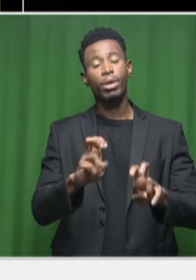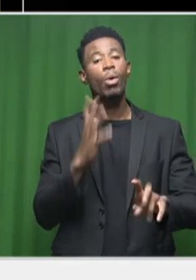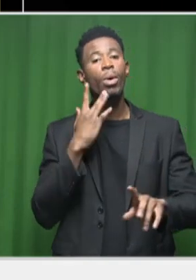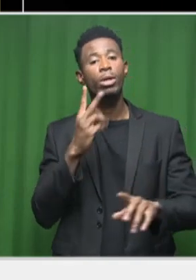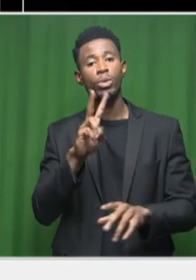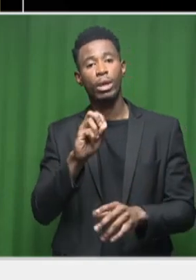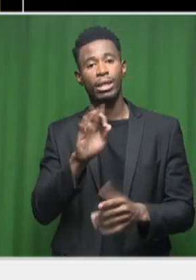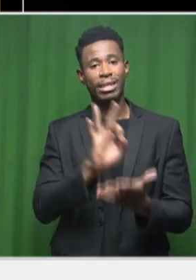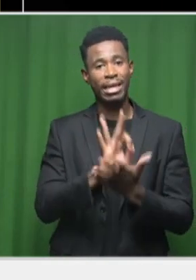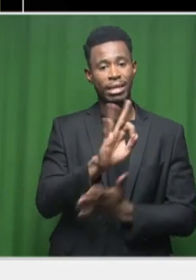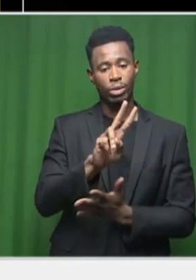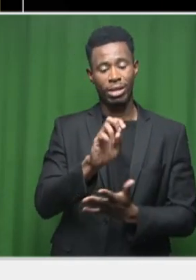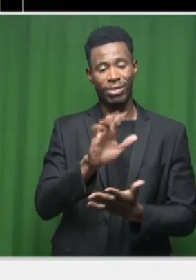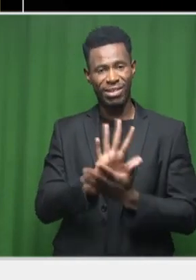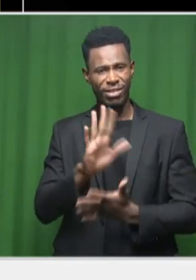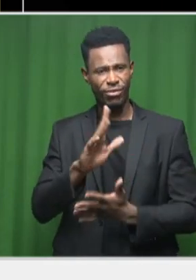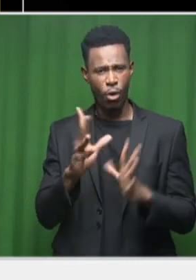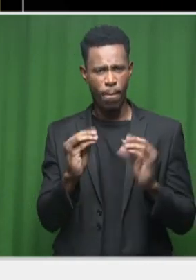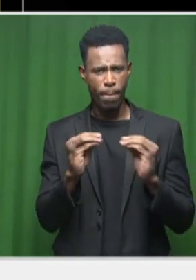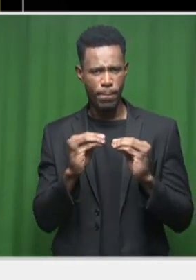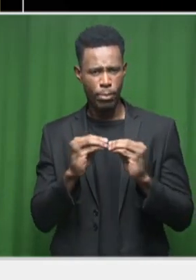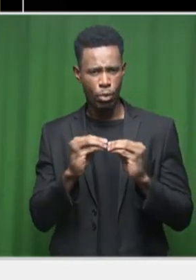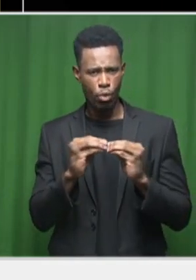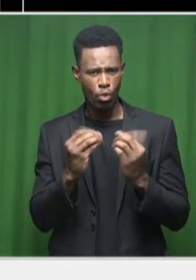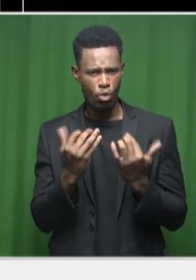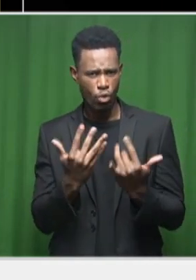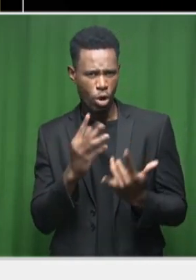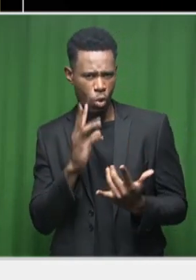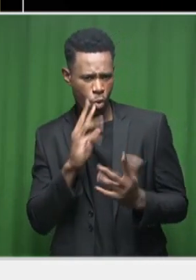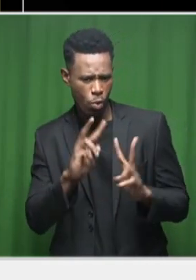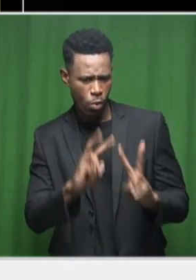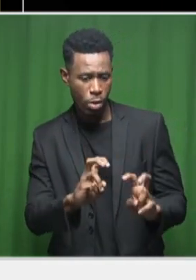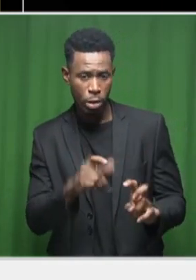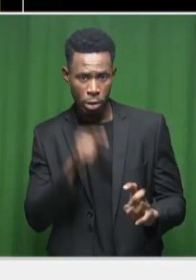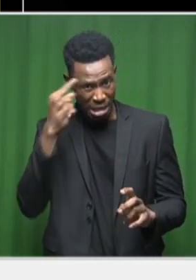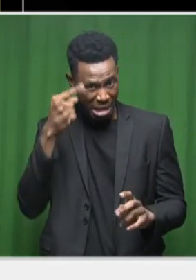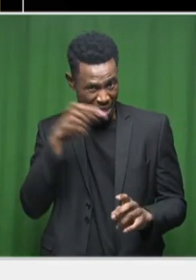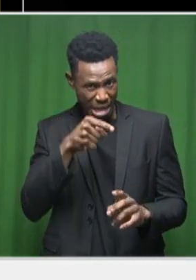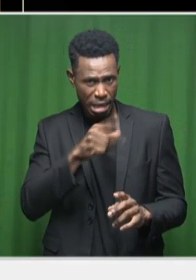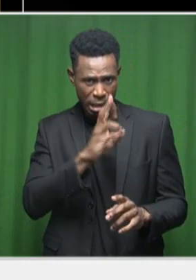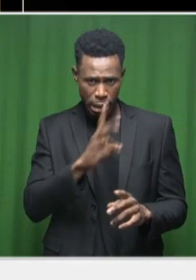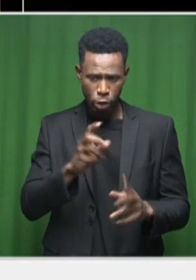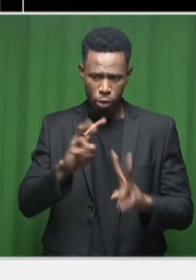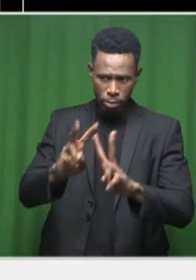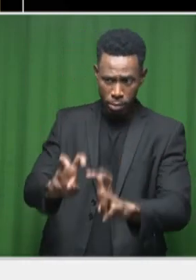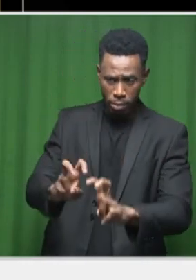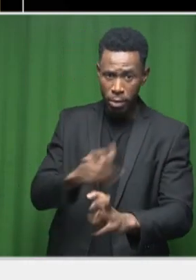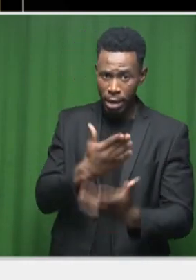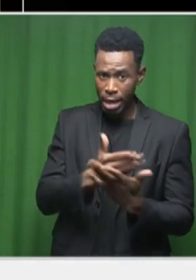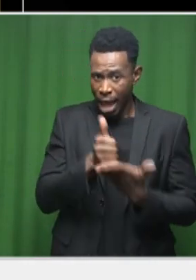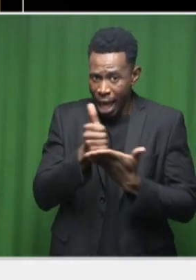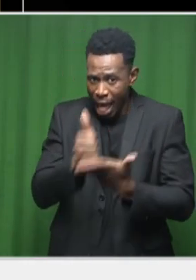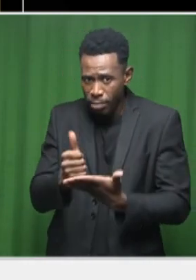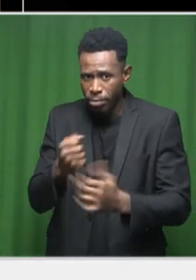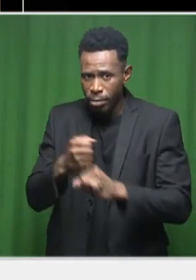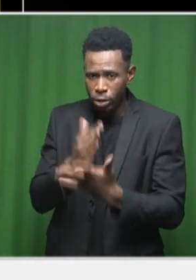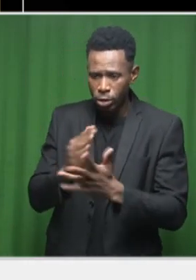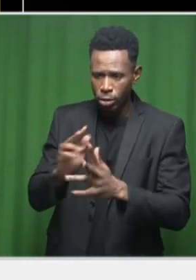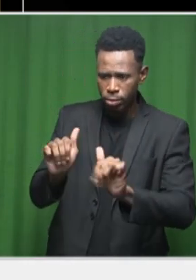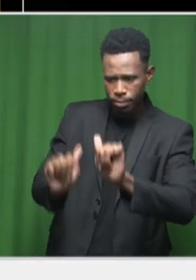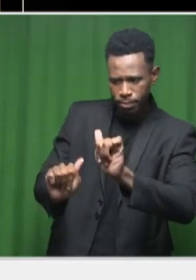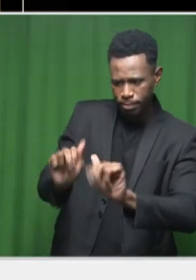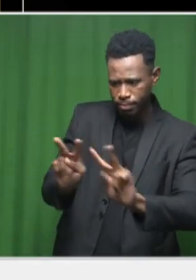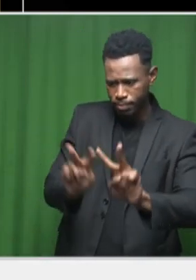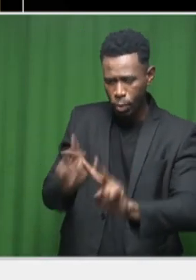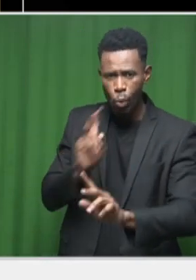2015, do you think that would perhaps assist to regulate the water sector and quality? I think